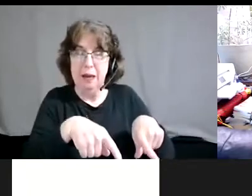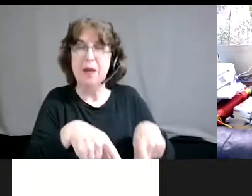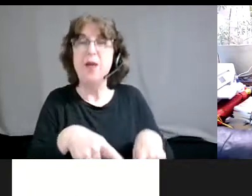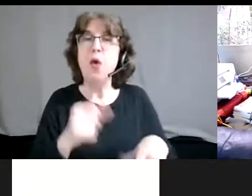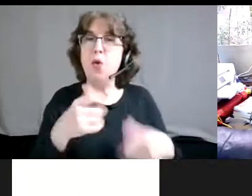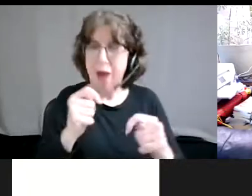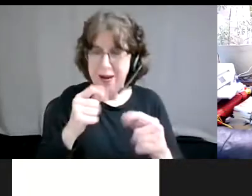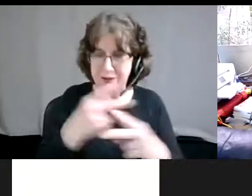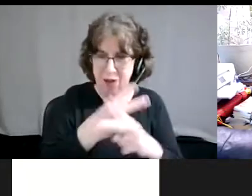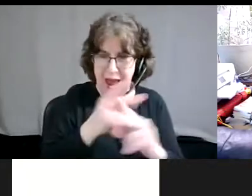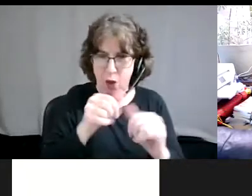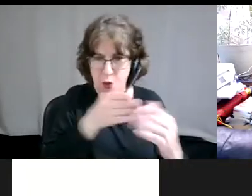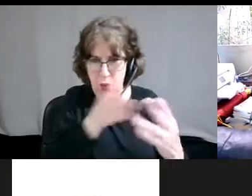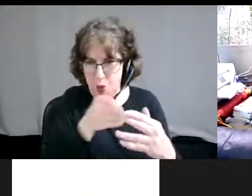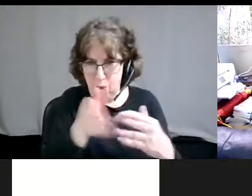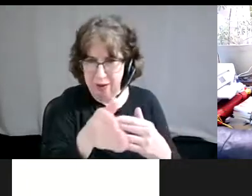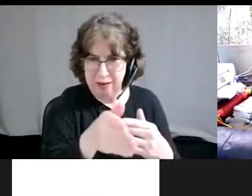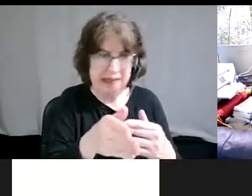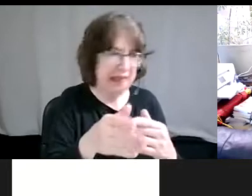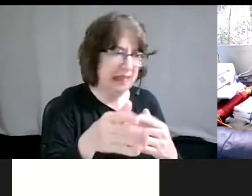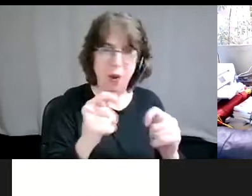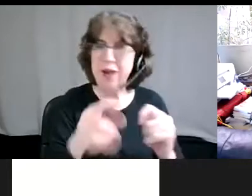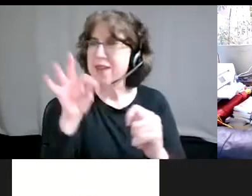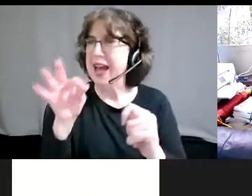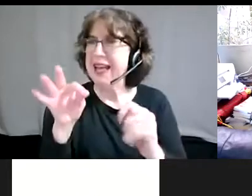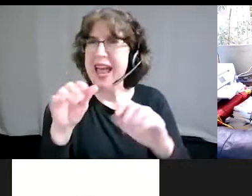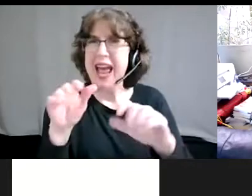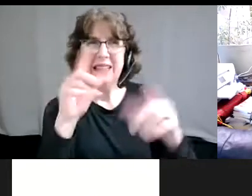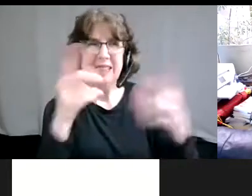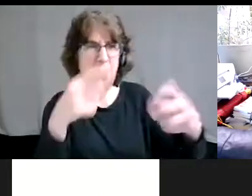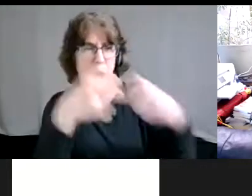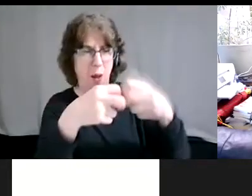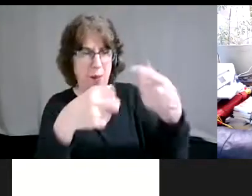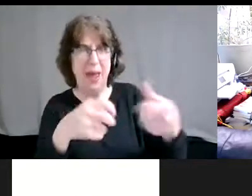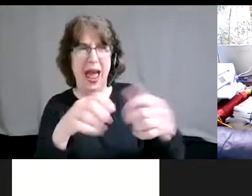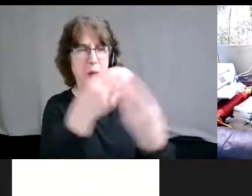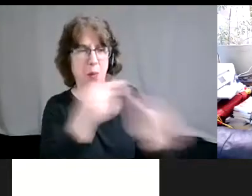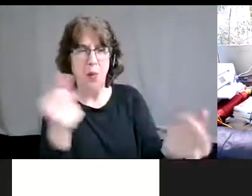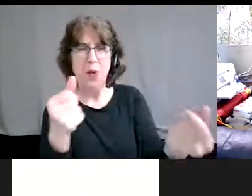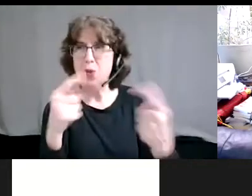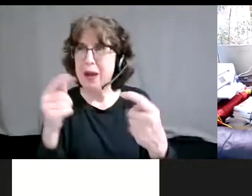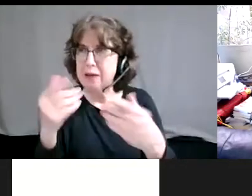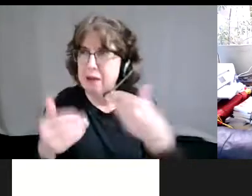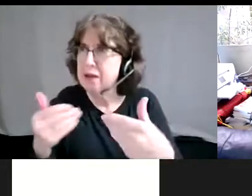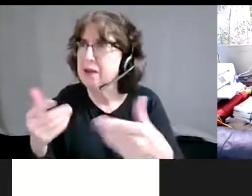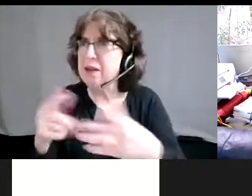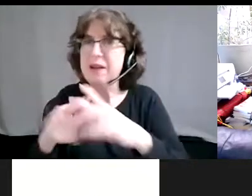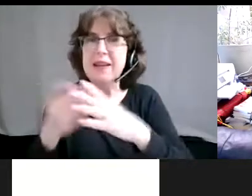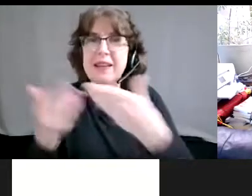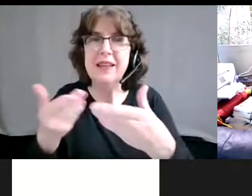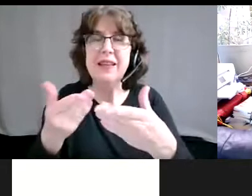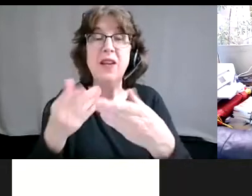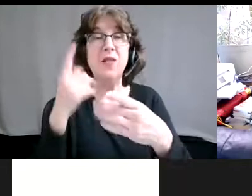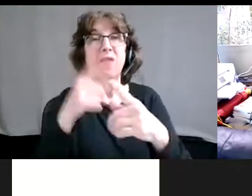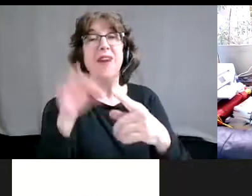and continuing to advocate for solutions and policy initiatives and other sort of interventions where